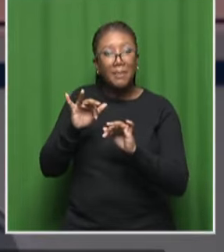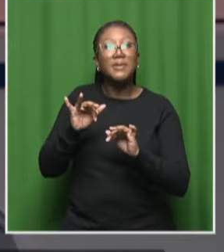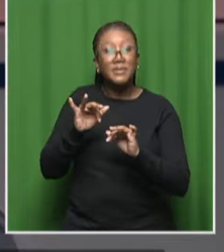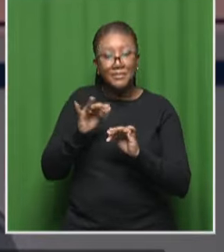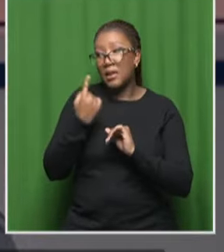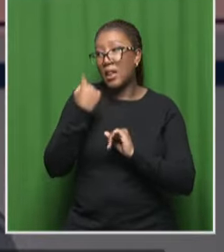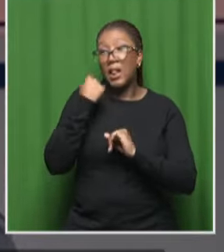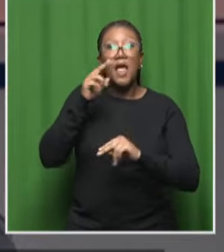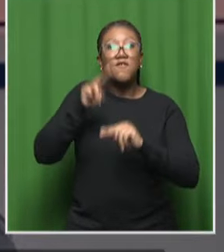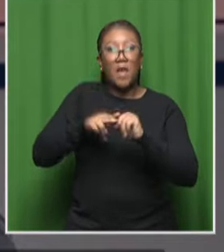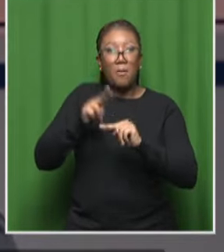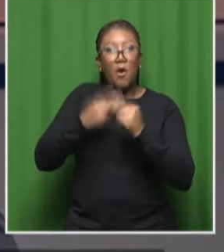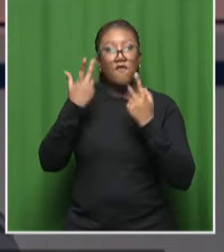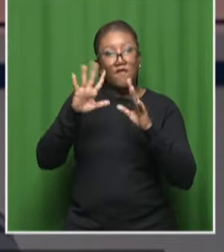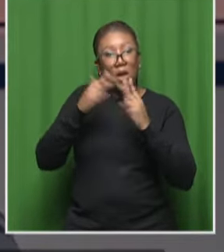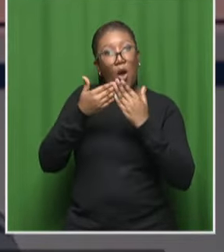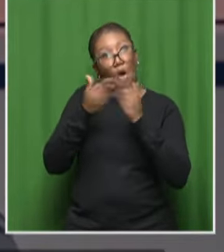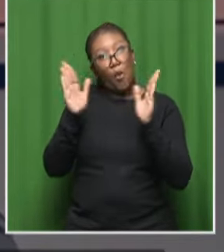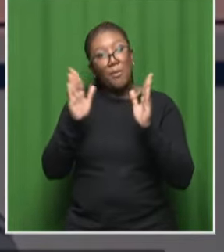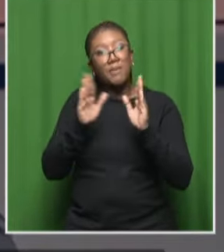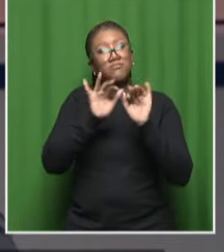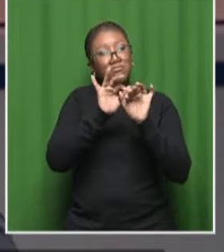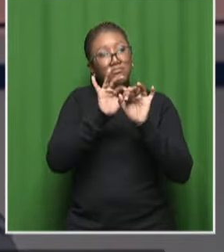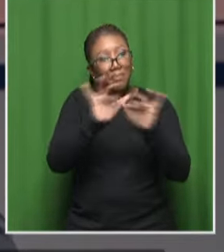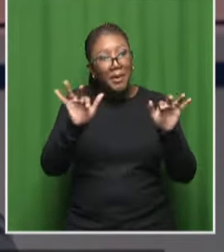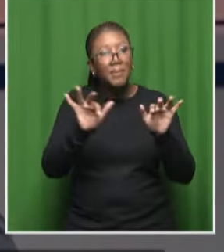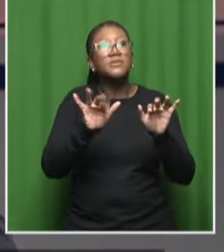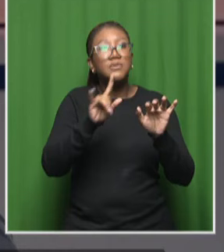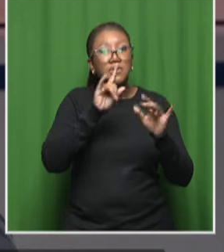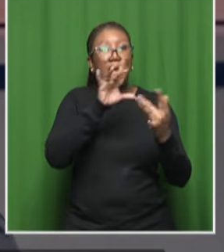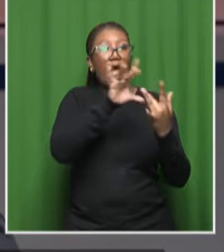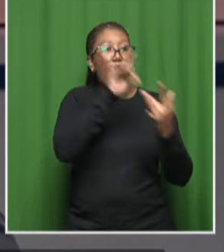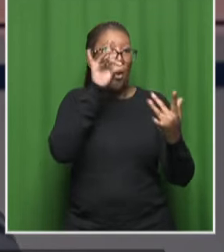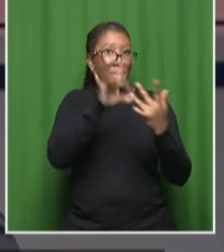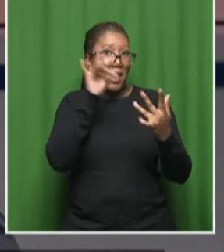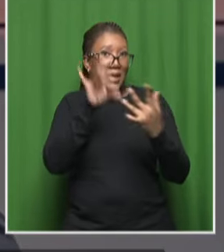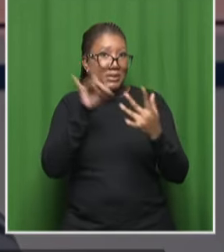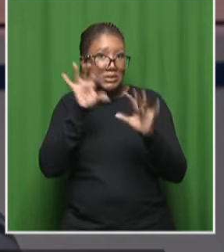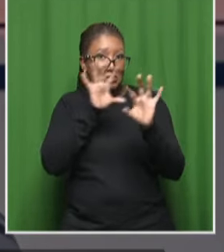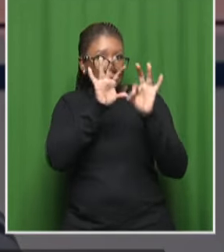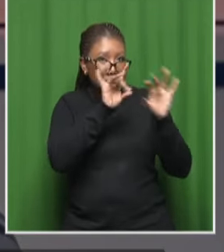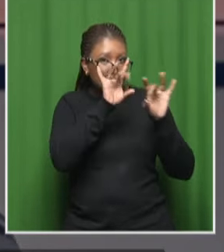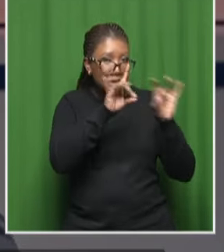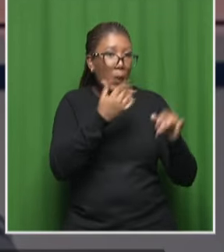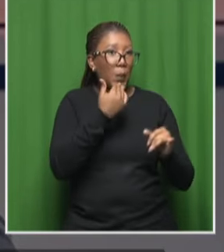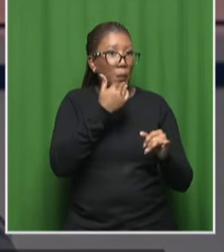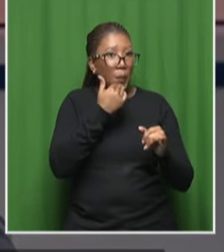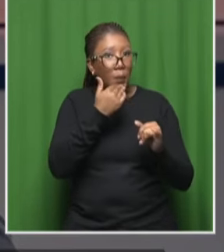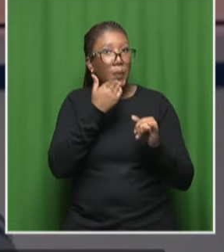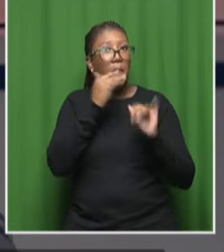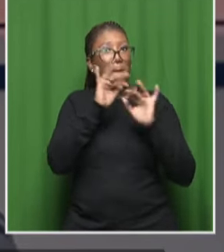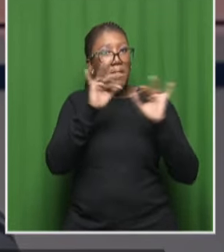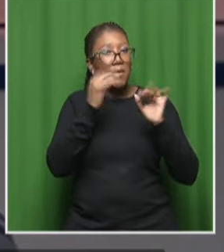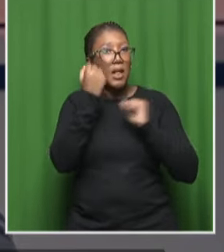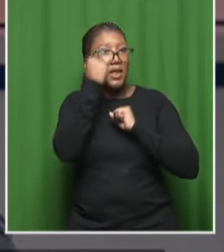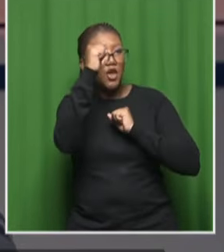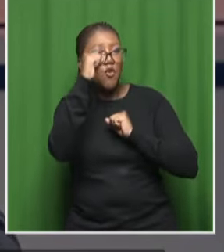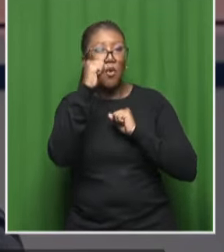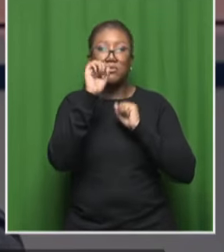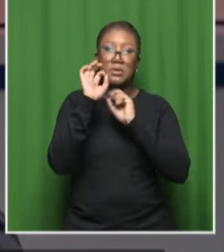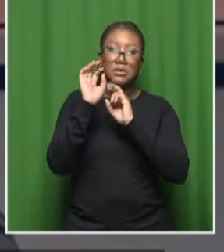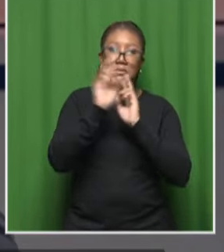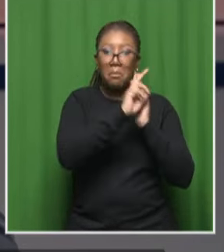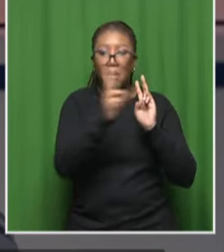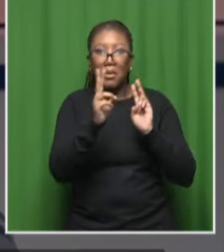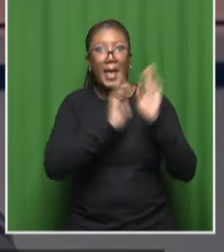nominations that's when we ask people to nominate their community heroes okay all the heroes themselves to nominate themselves and tell us about the work that they do right and then